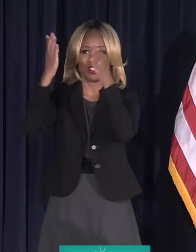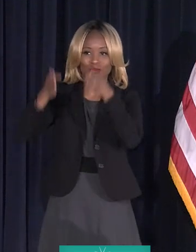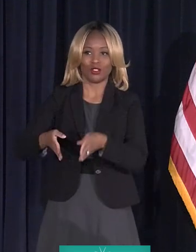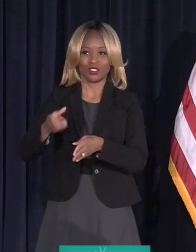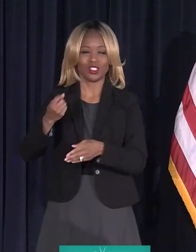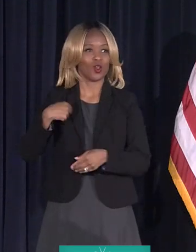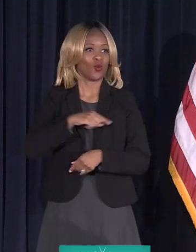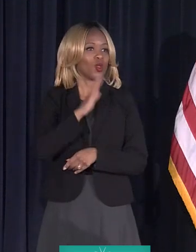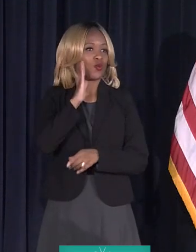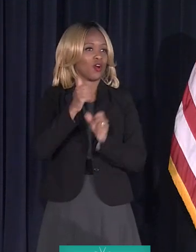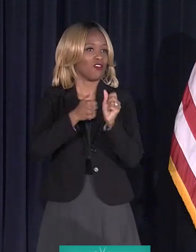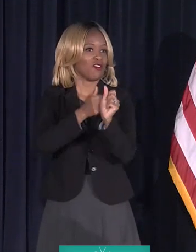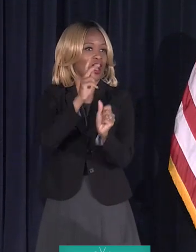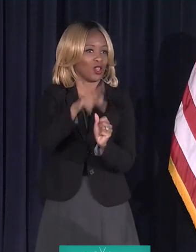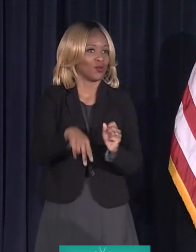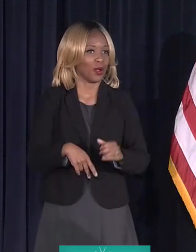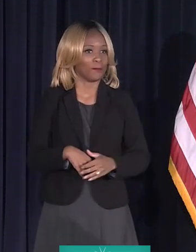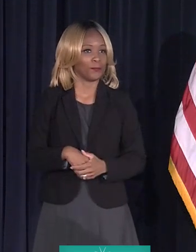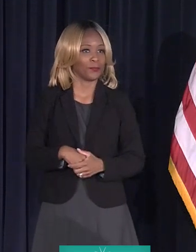follow up. Seriously.